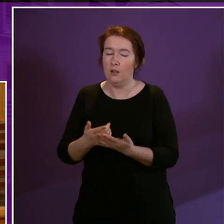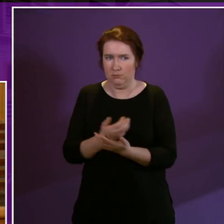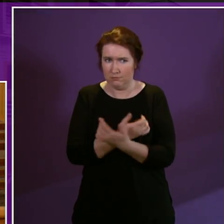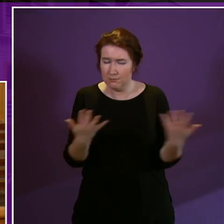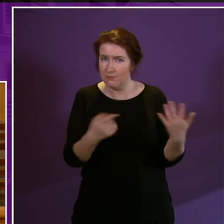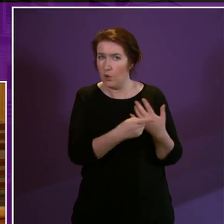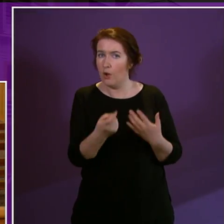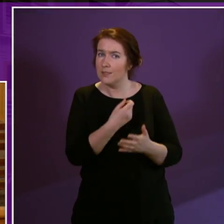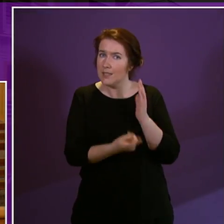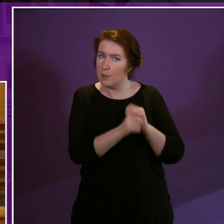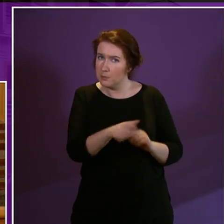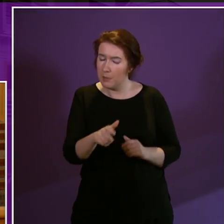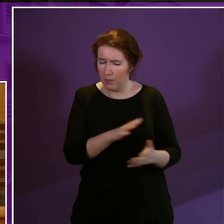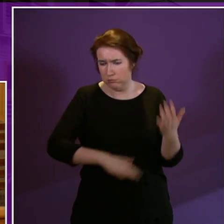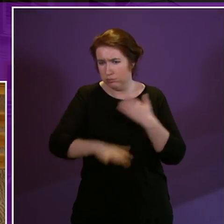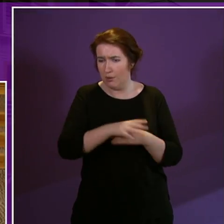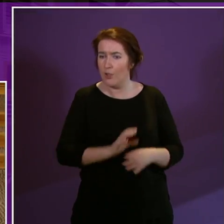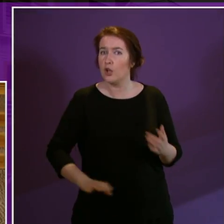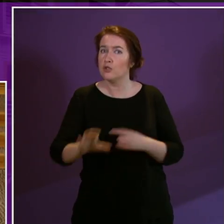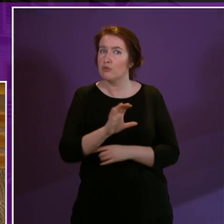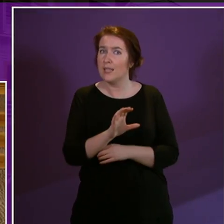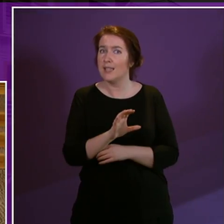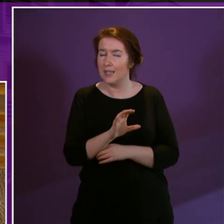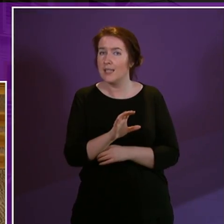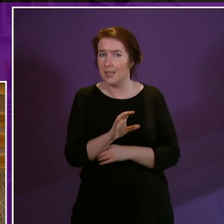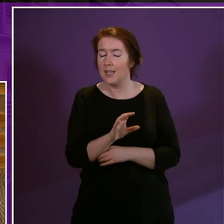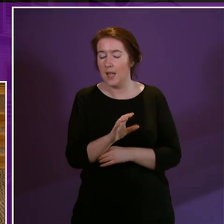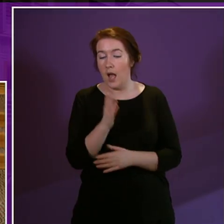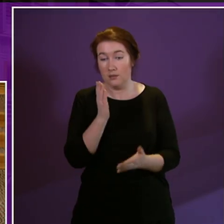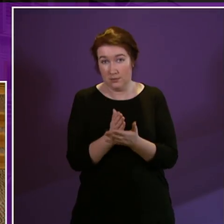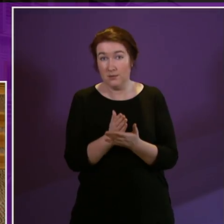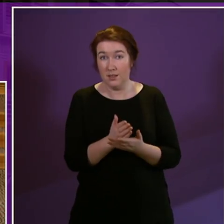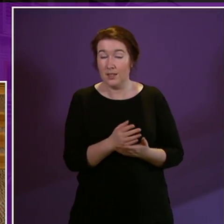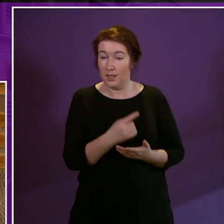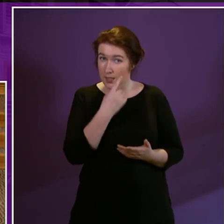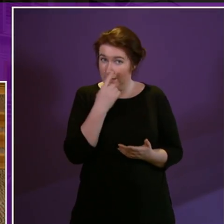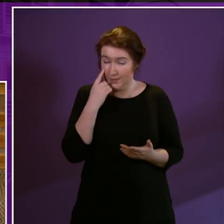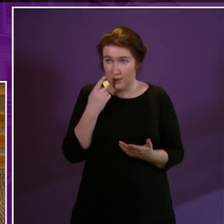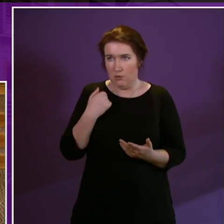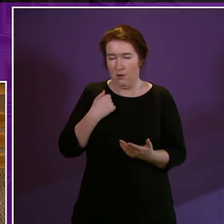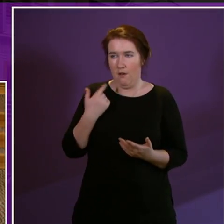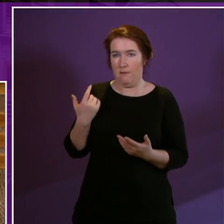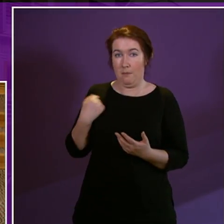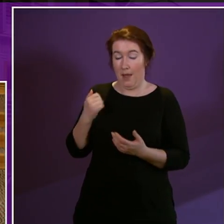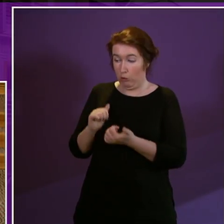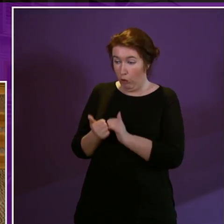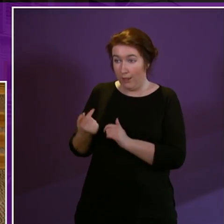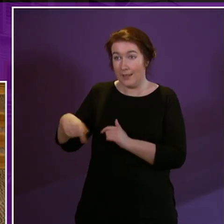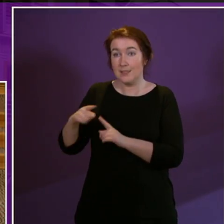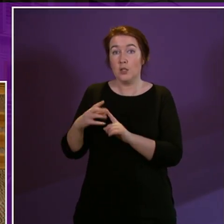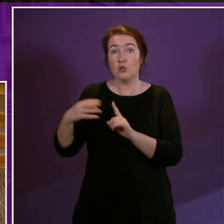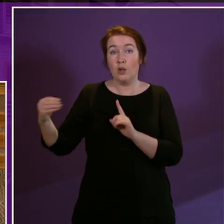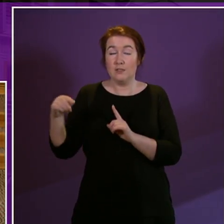disabled people across this country and actually the credibility if I may gently suggest of my colleagues in the Conservative